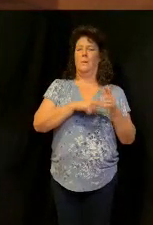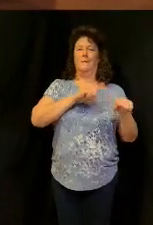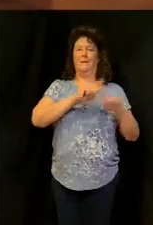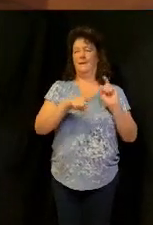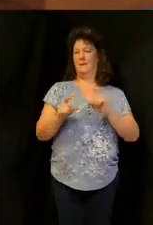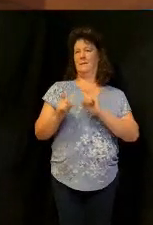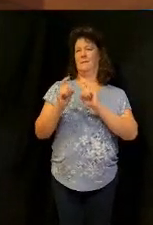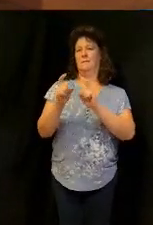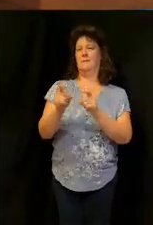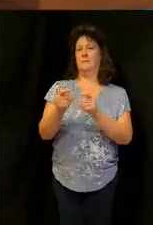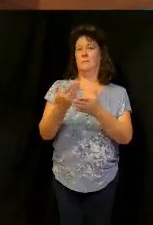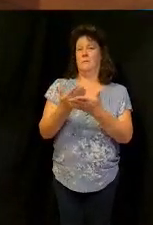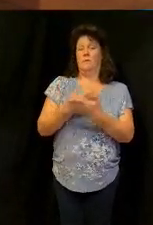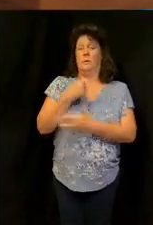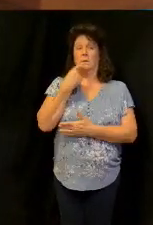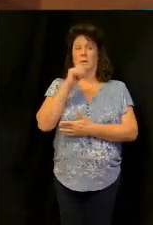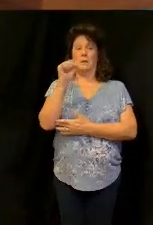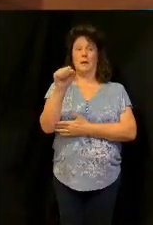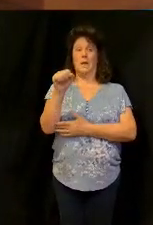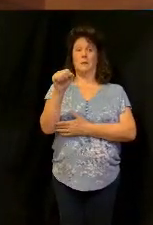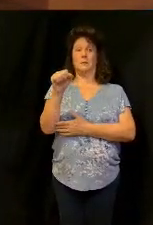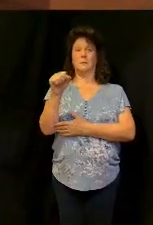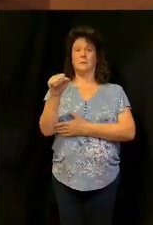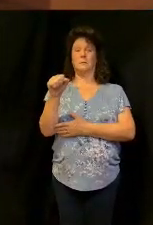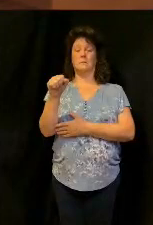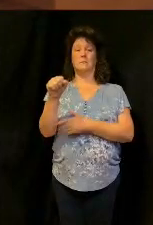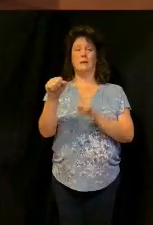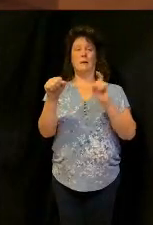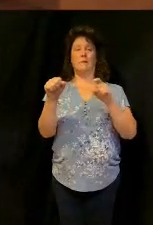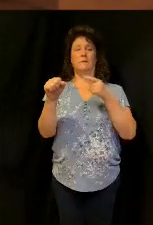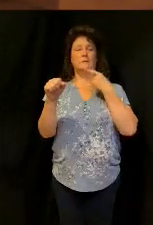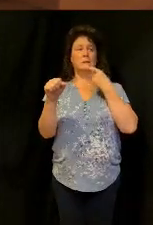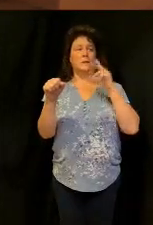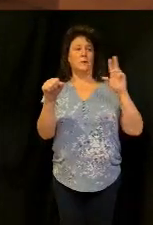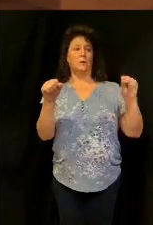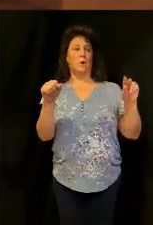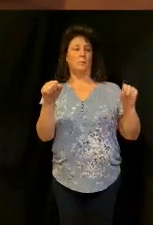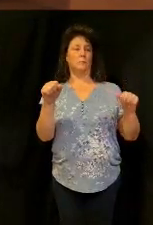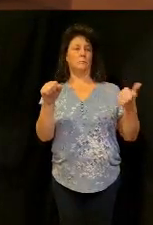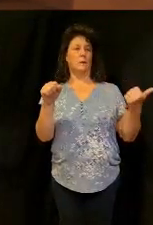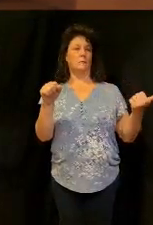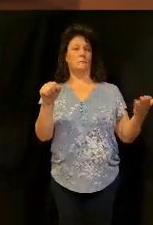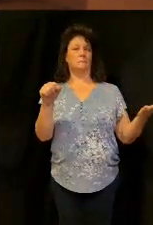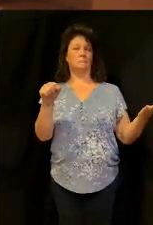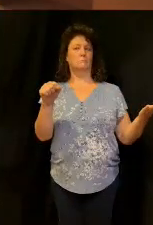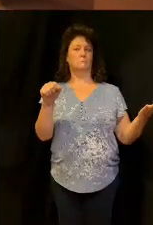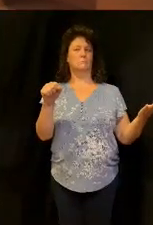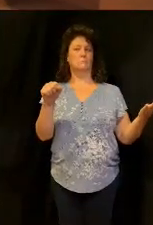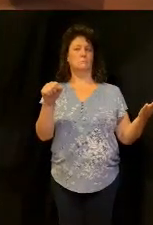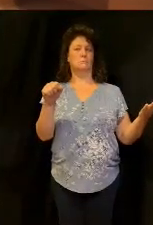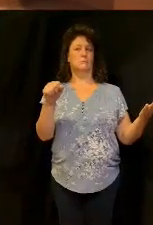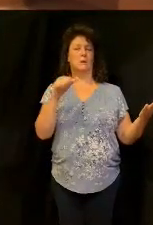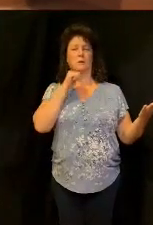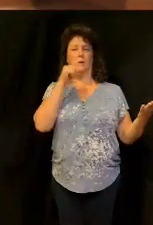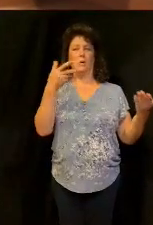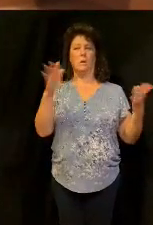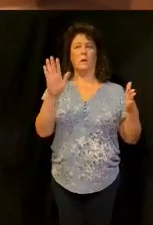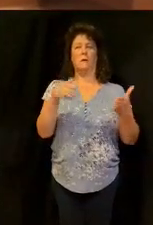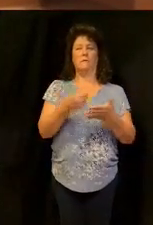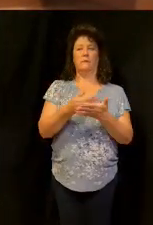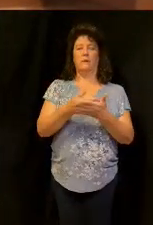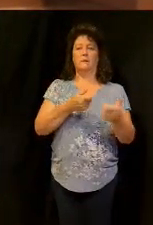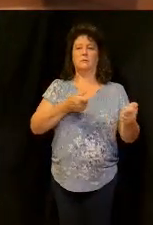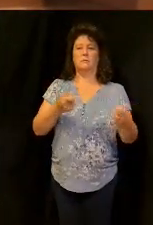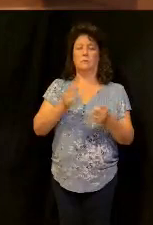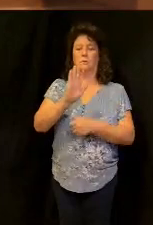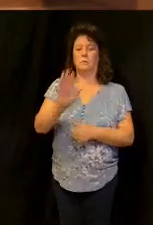before you say yes to something you have to say no to something else don't let your finances be released because of pleasures and